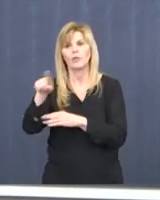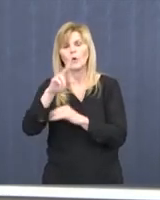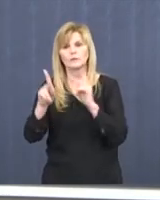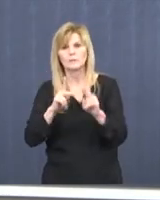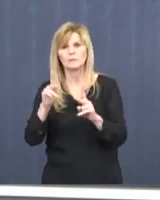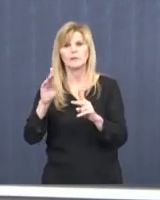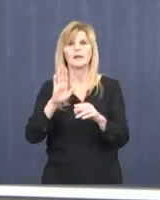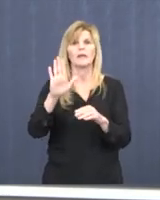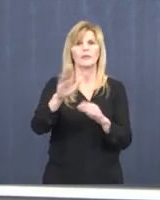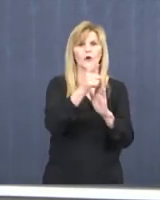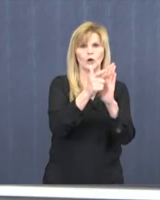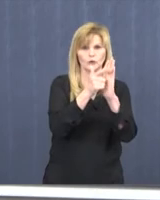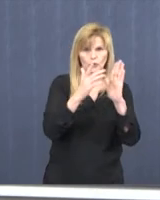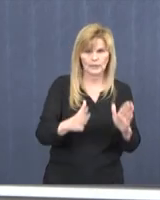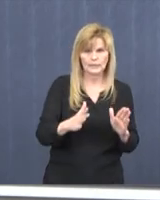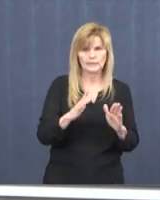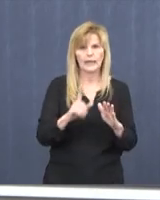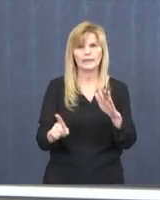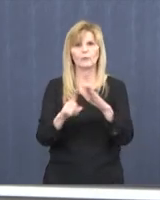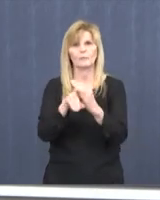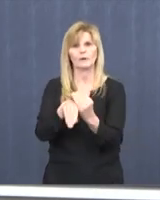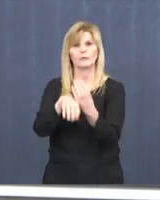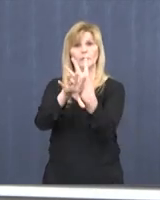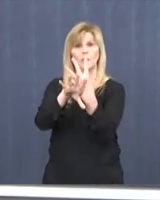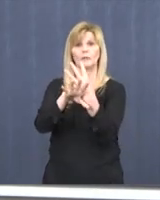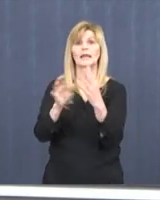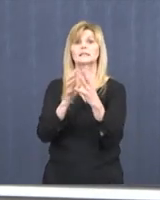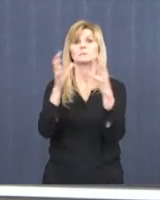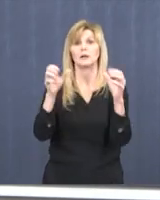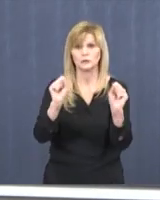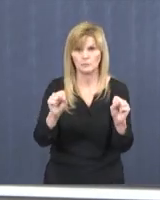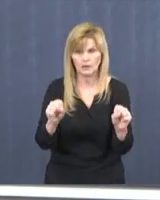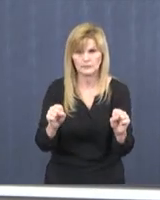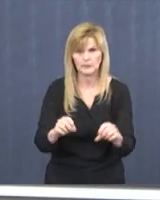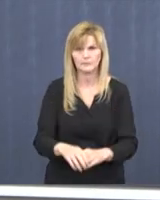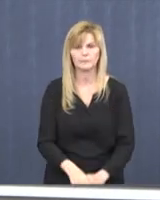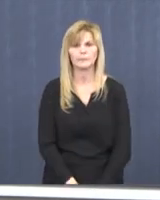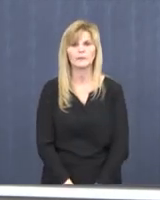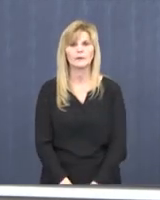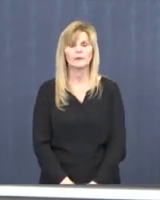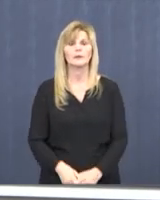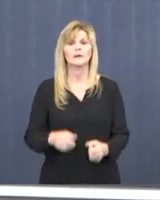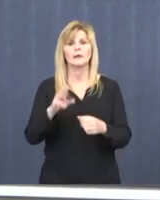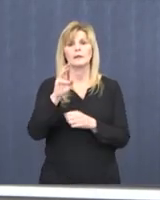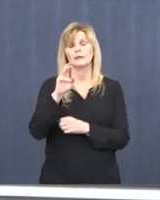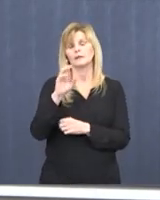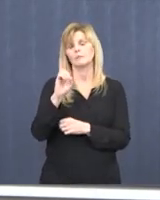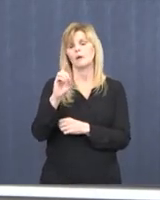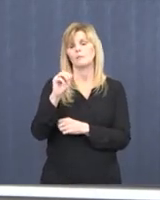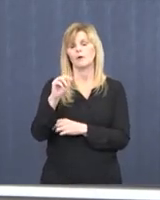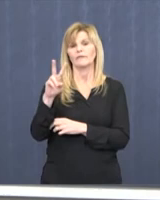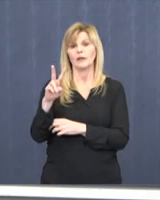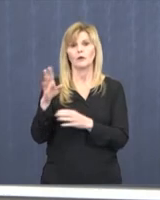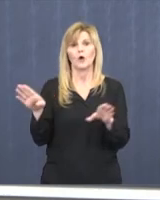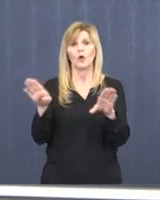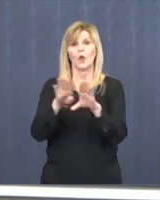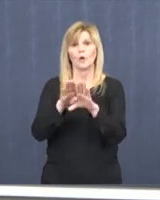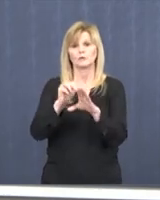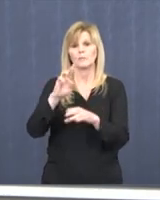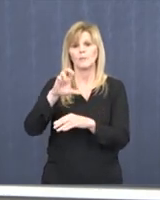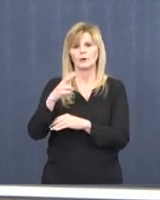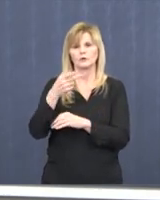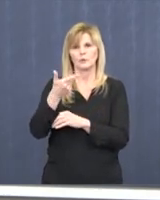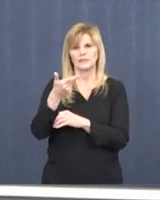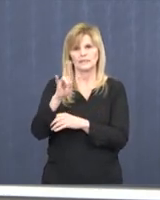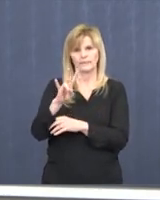and their attorneys, and they will appear remotely when feasible. The Motor Vehicle Department closed on March 27th. The